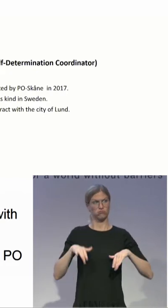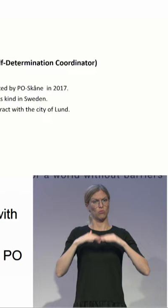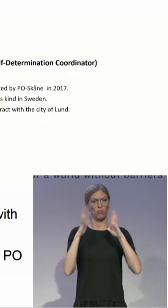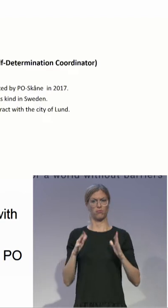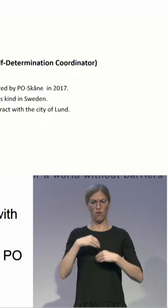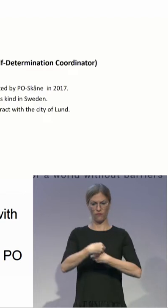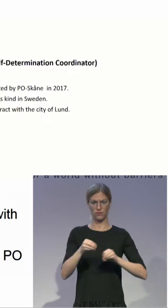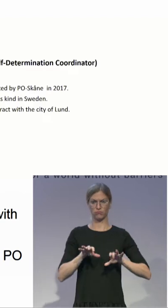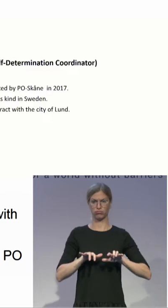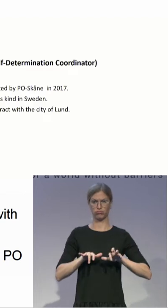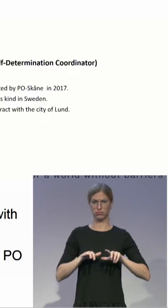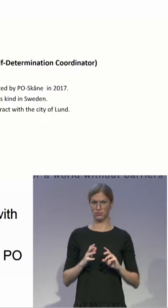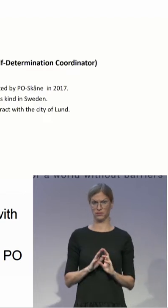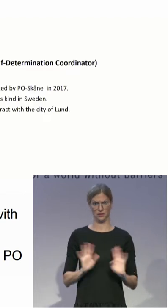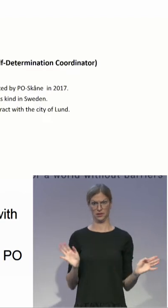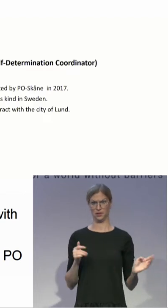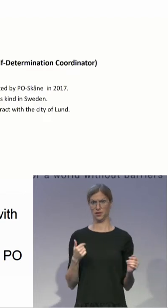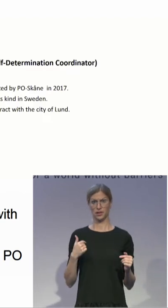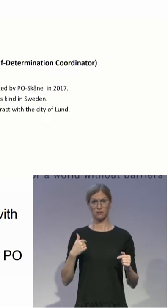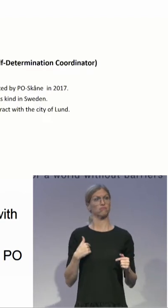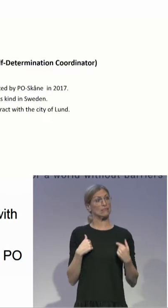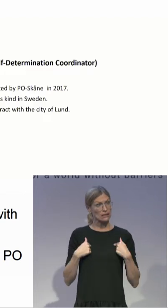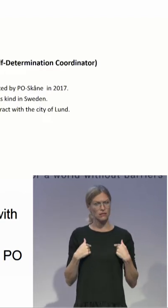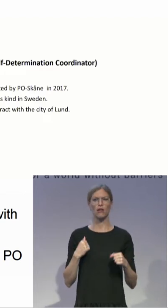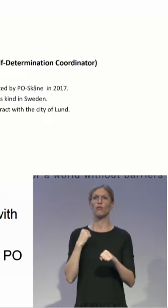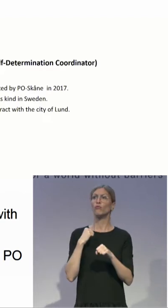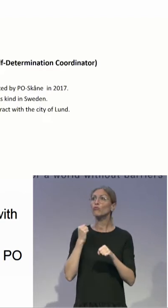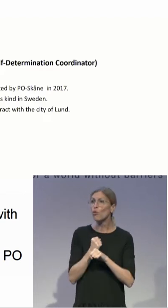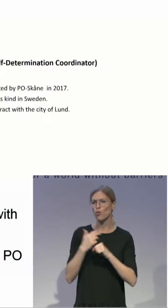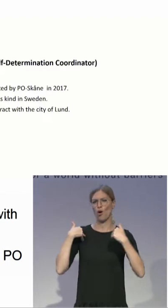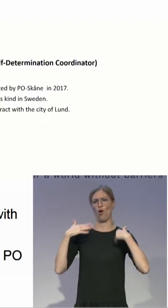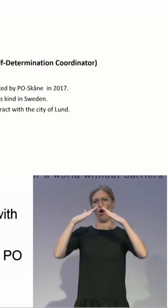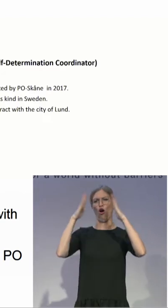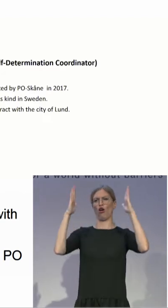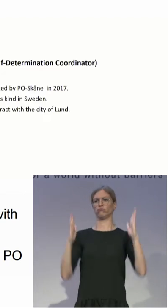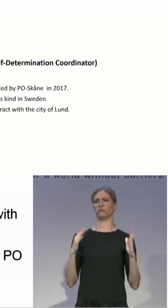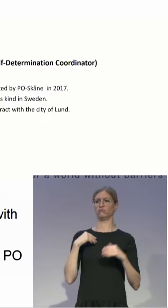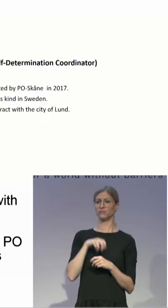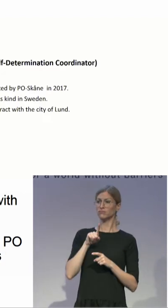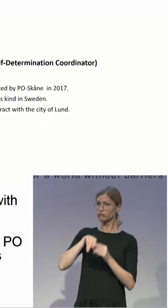meets his or her clients in their home or at neutral places out in town.